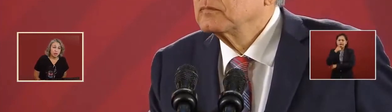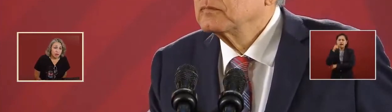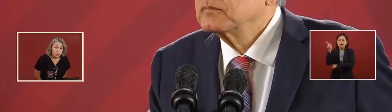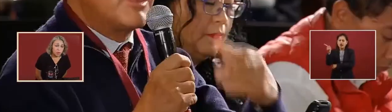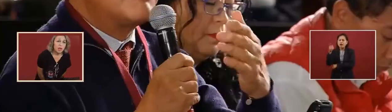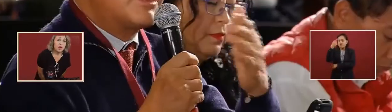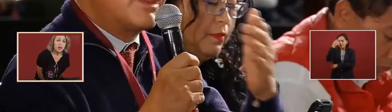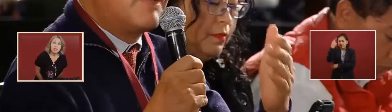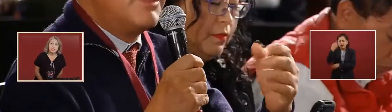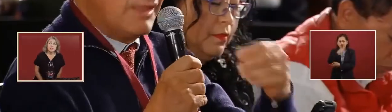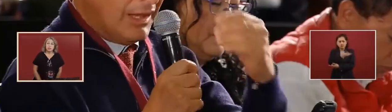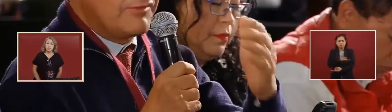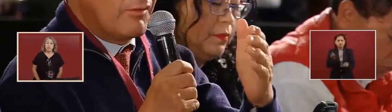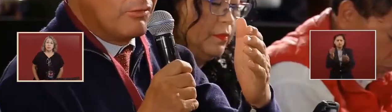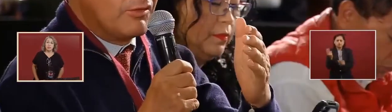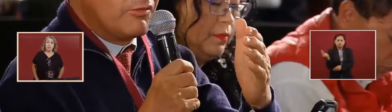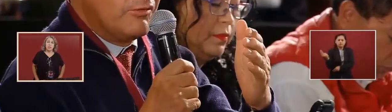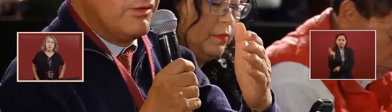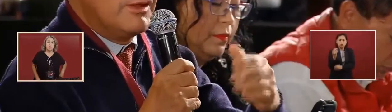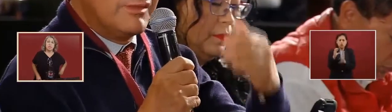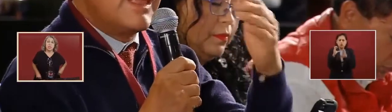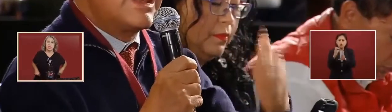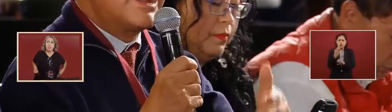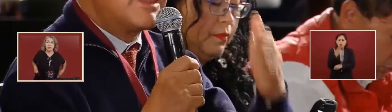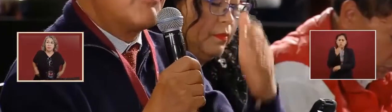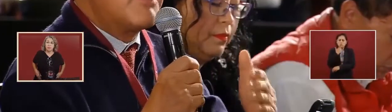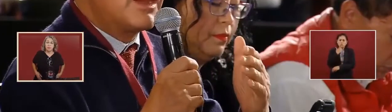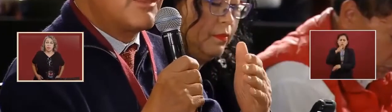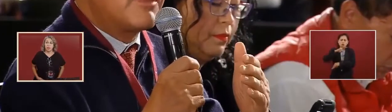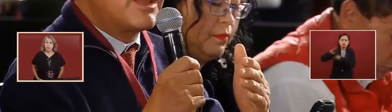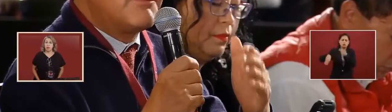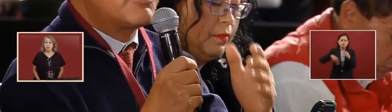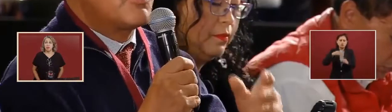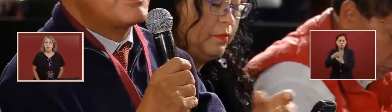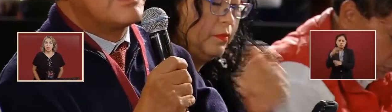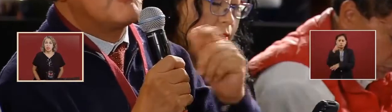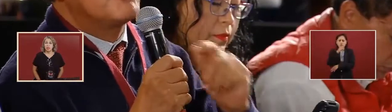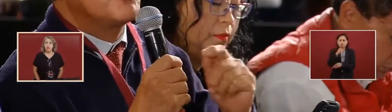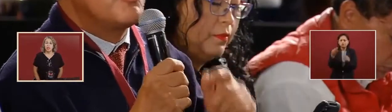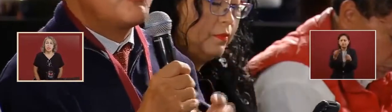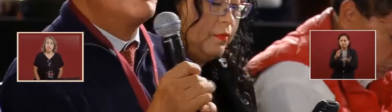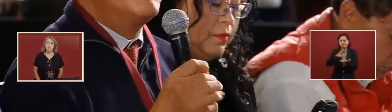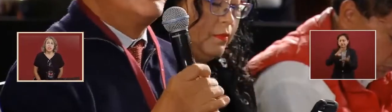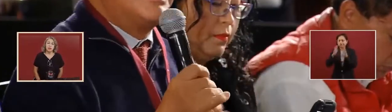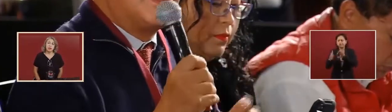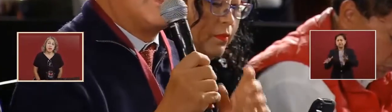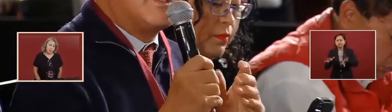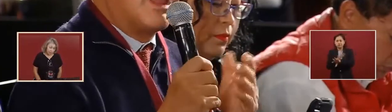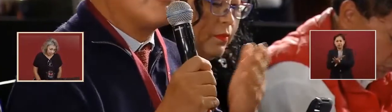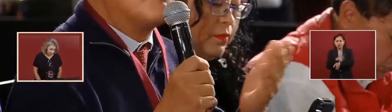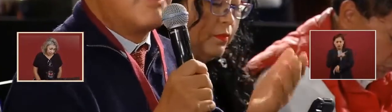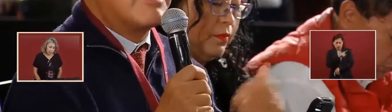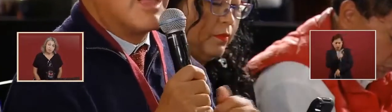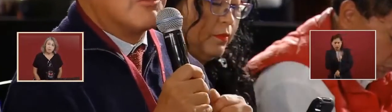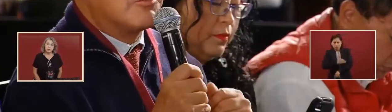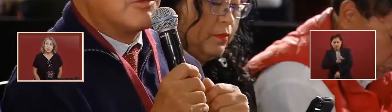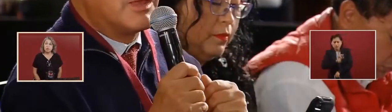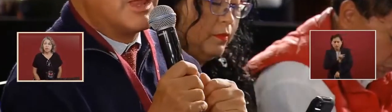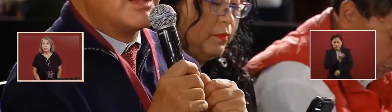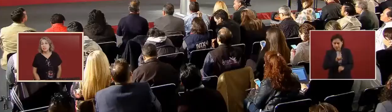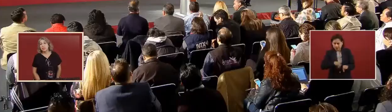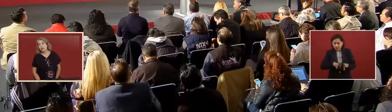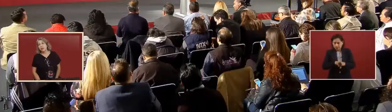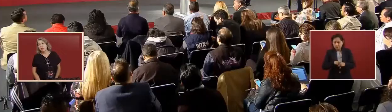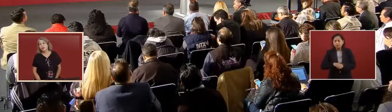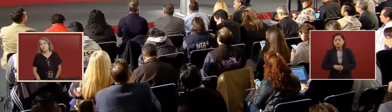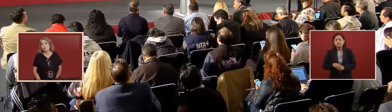emergency. Are you going to declare a climate emergency? A couple of years ago